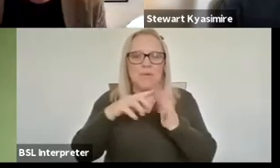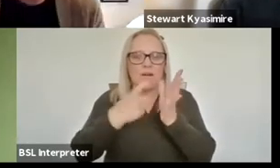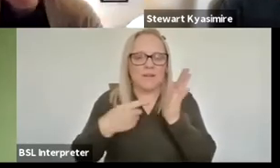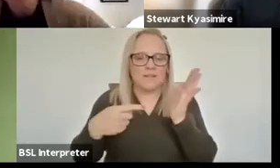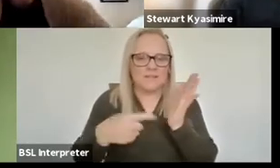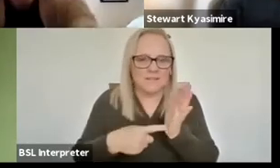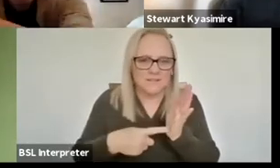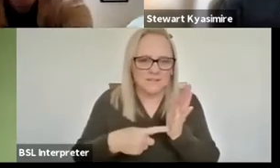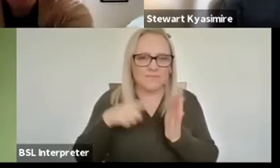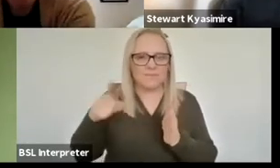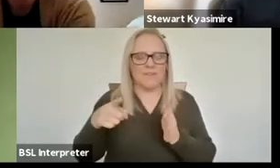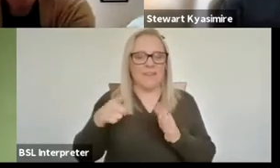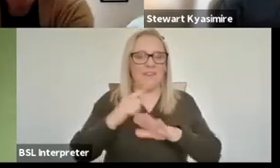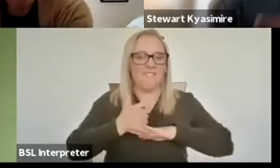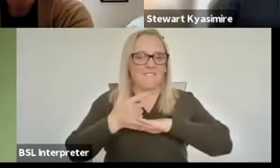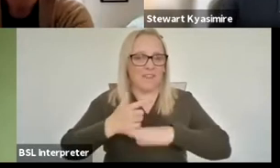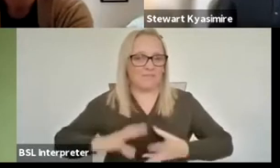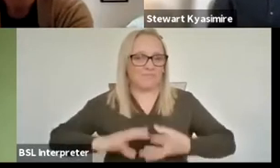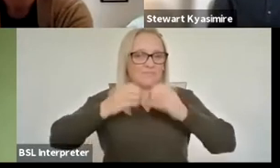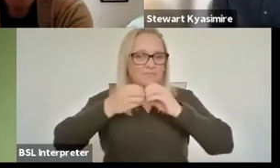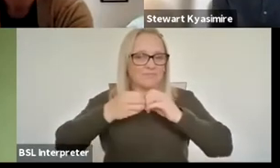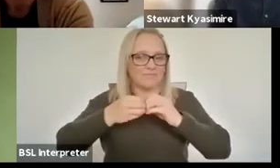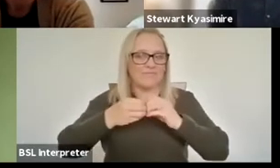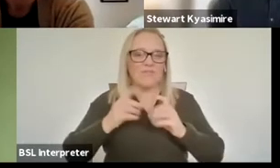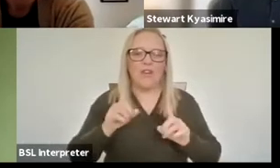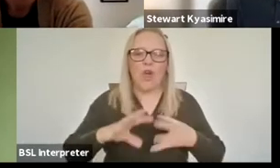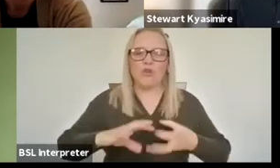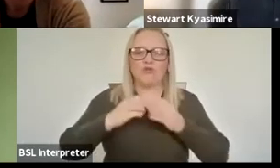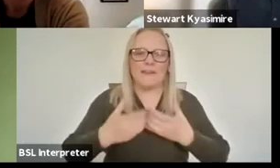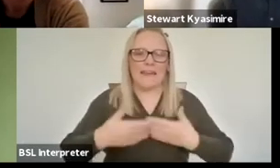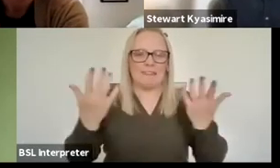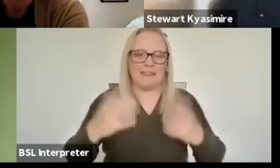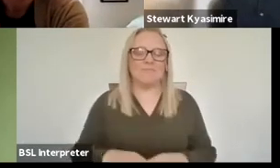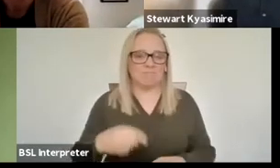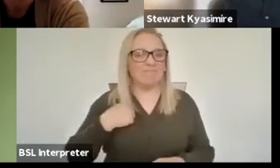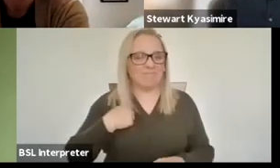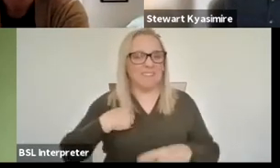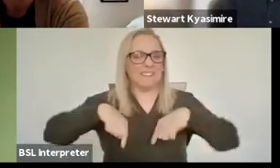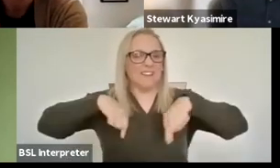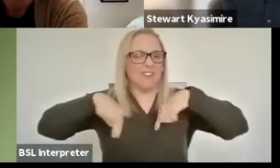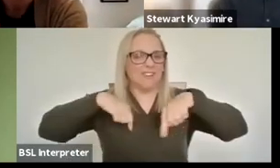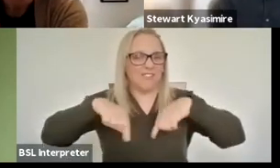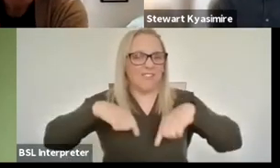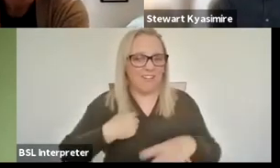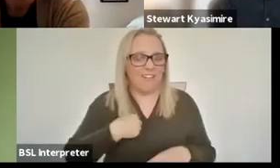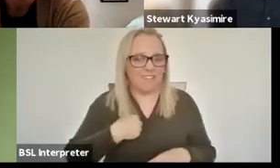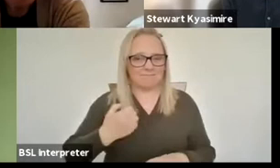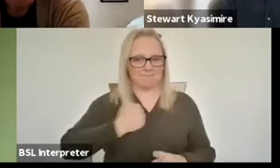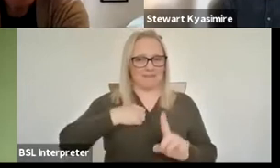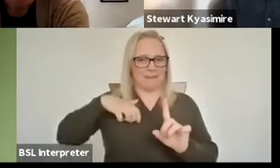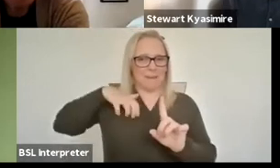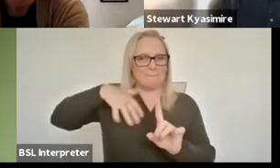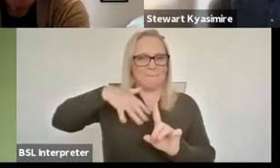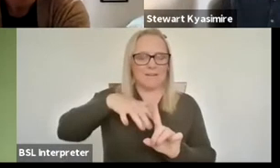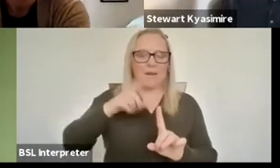Create anything. Yes yeah I am a film director I like my background is also